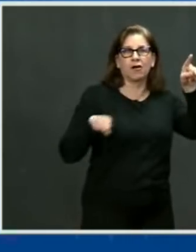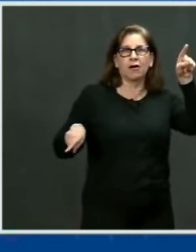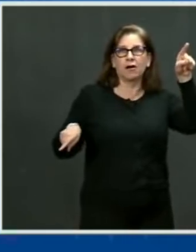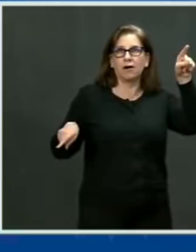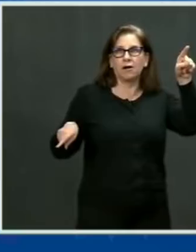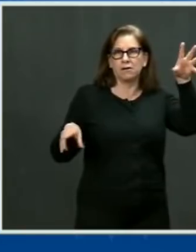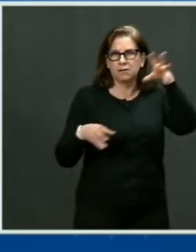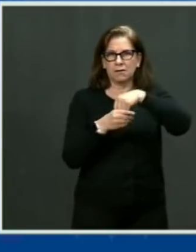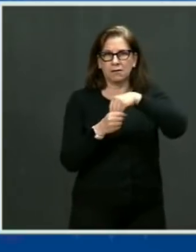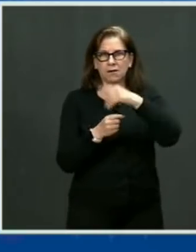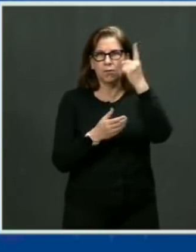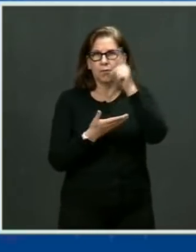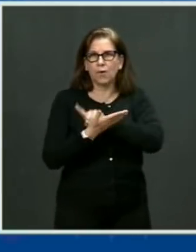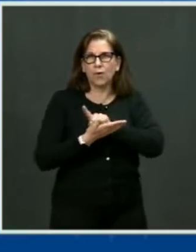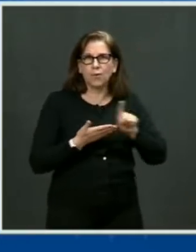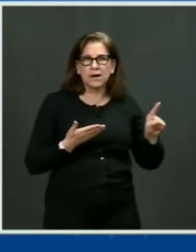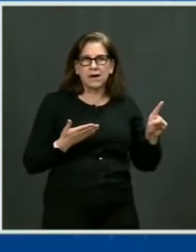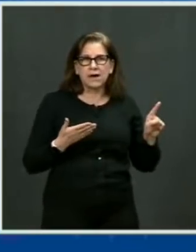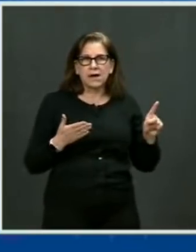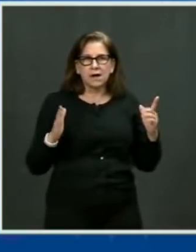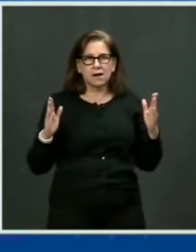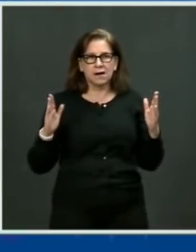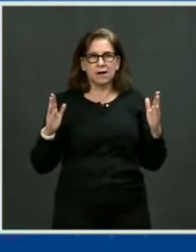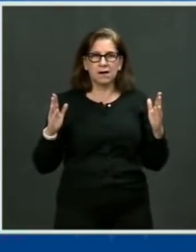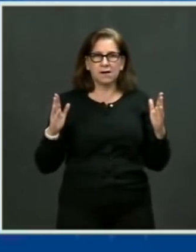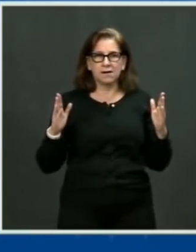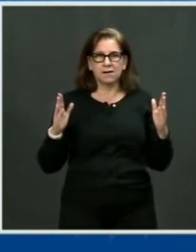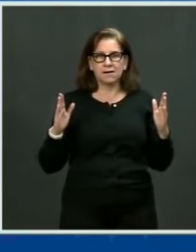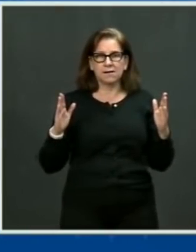850 additional shootings.